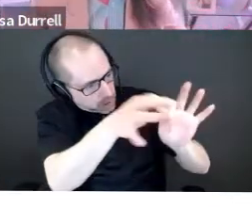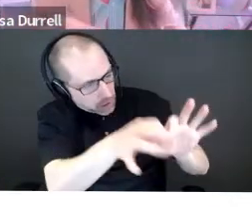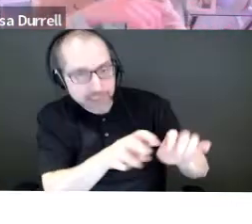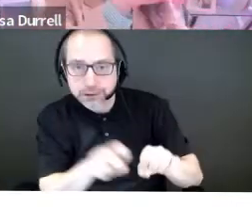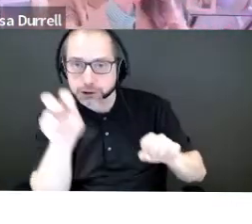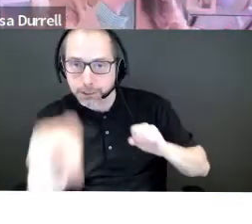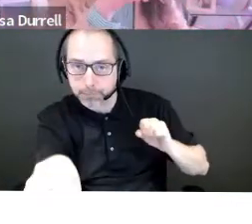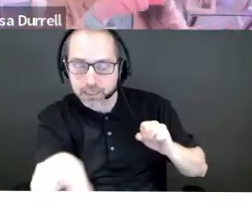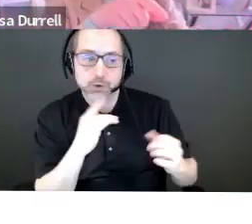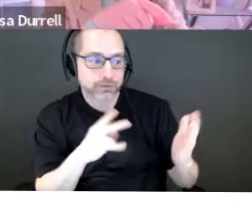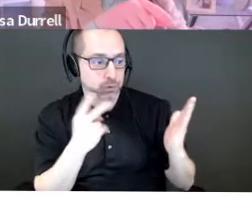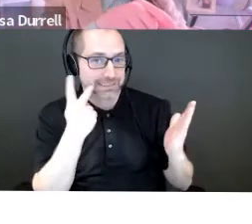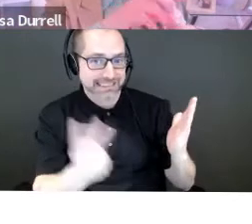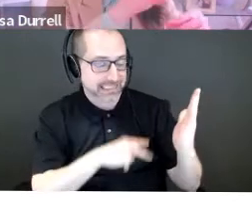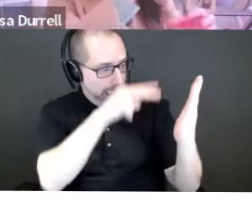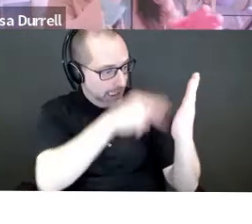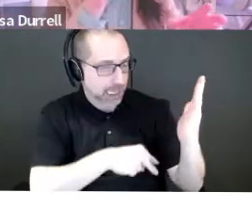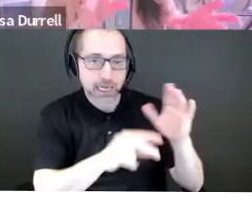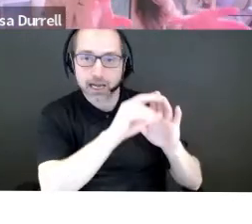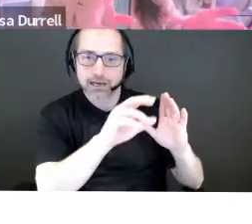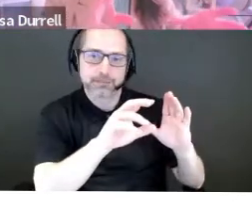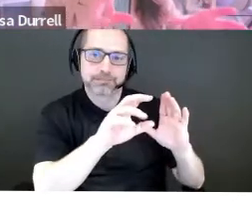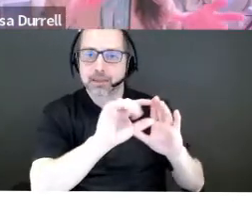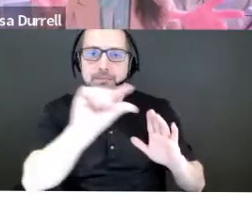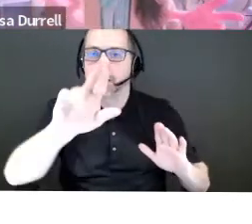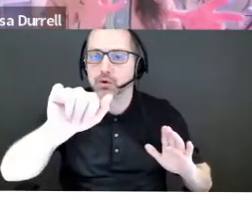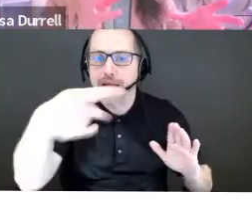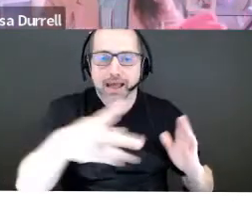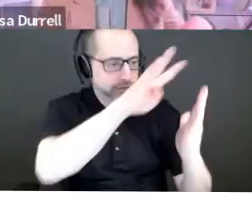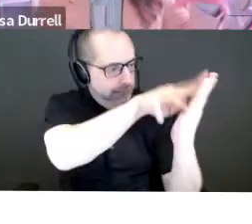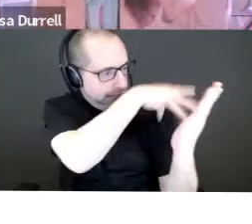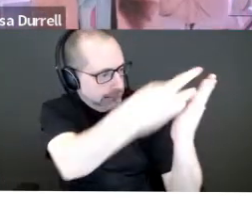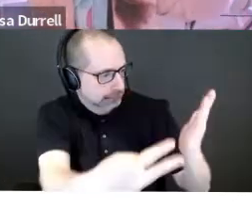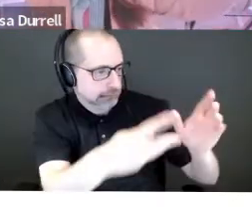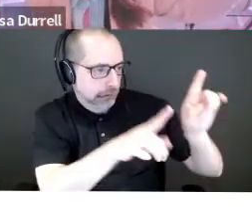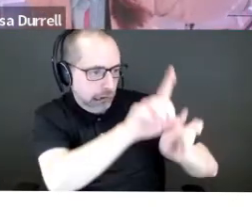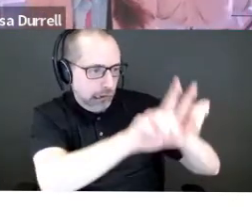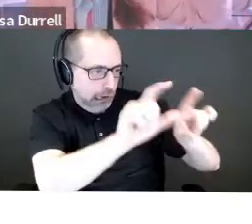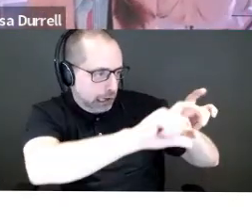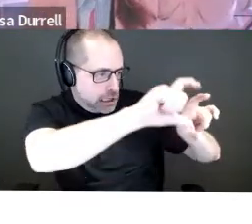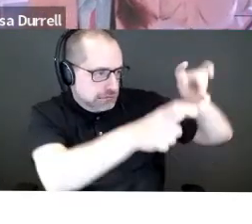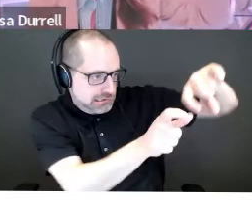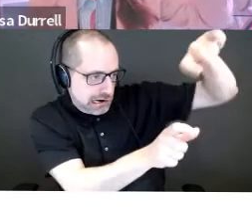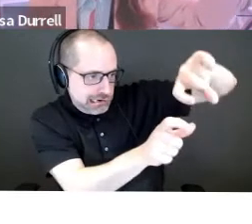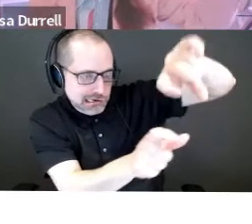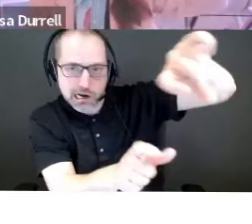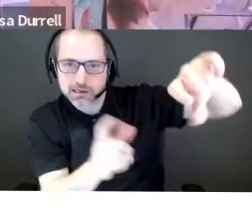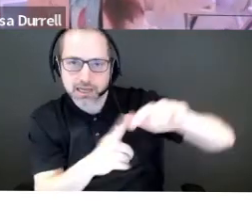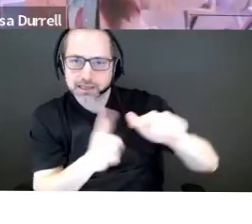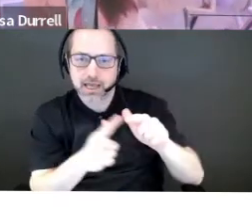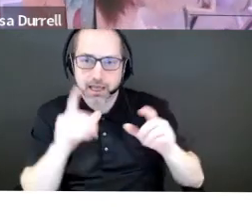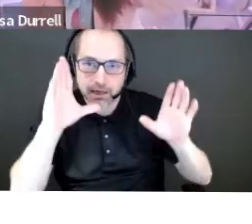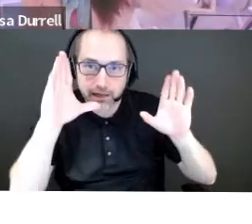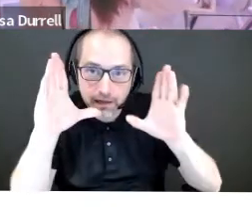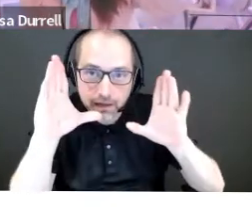then I'm going stop listening to you. And they're going to try to figure out your graph. But if it's got icons on it, then you can address it. So this first icon is this, and this is